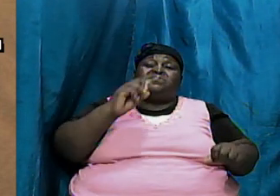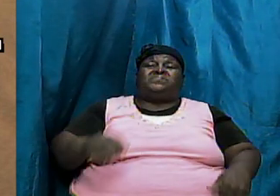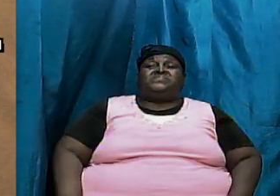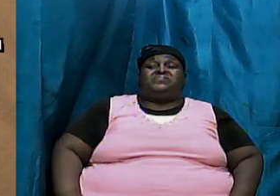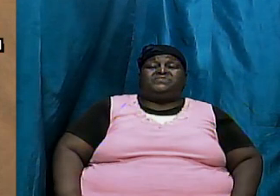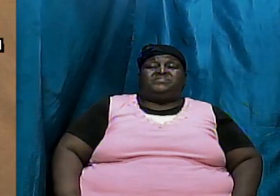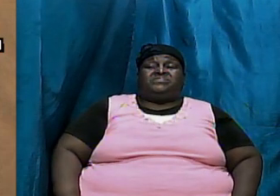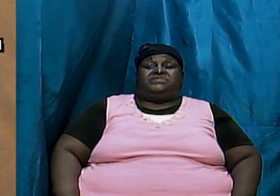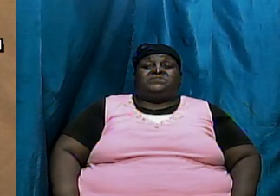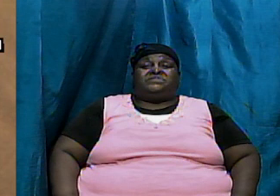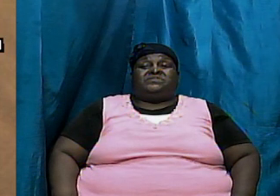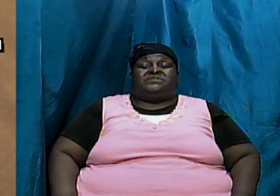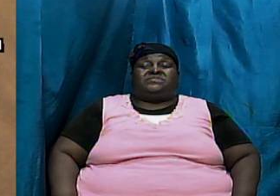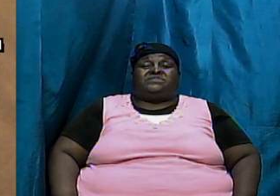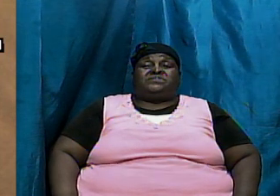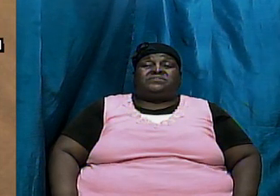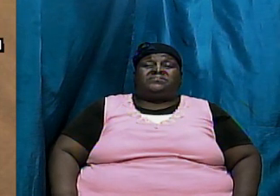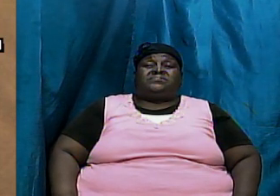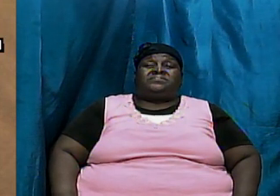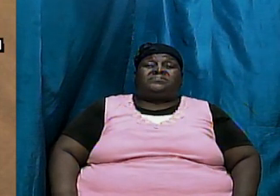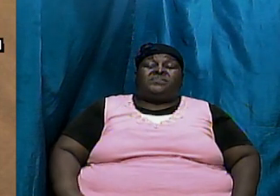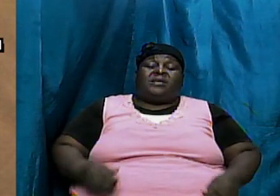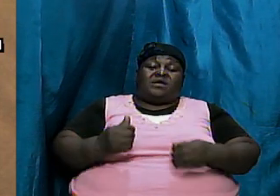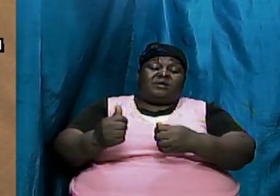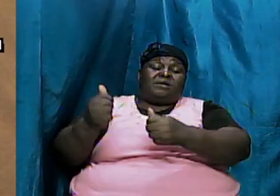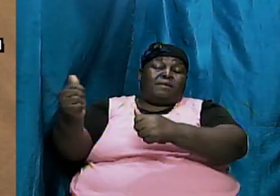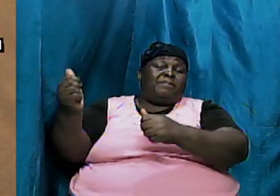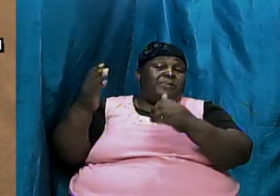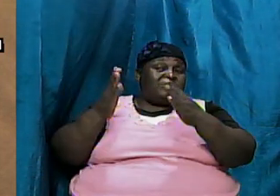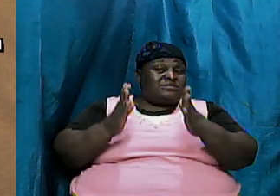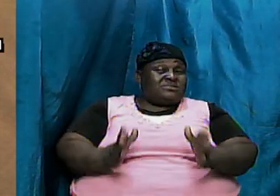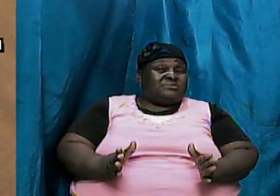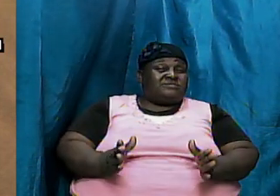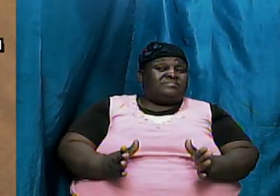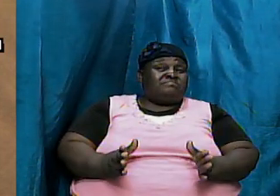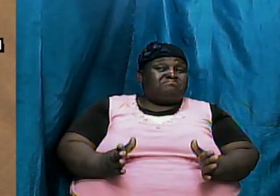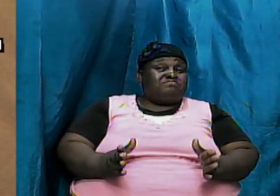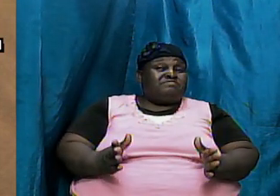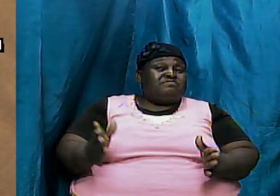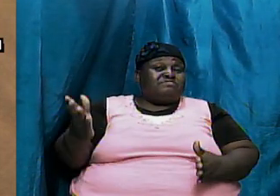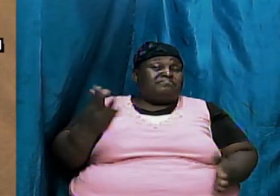and sisters the apostle here